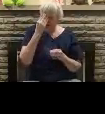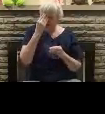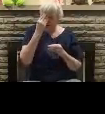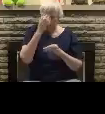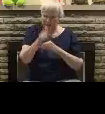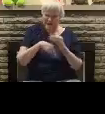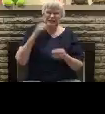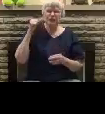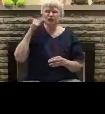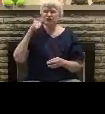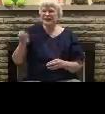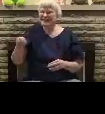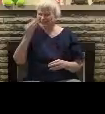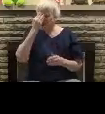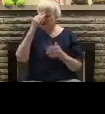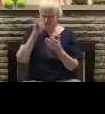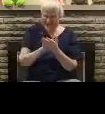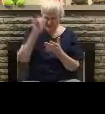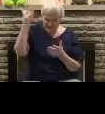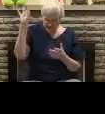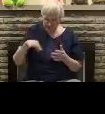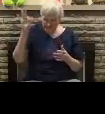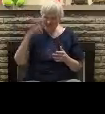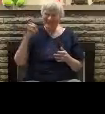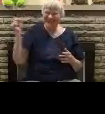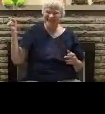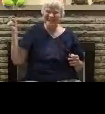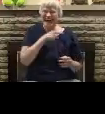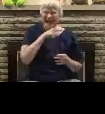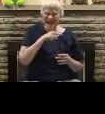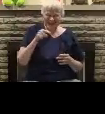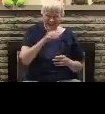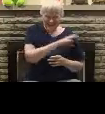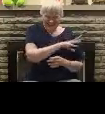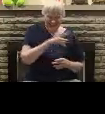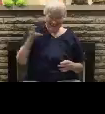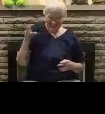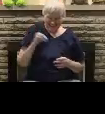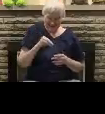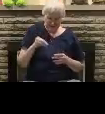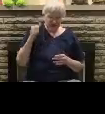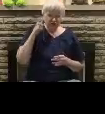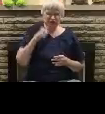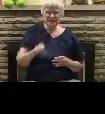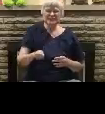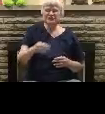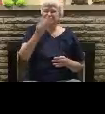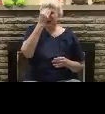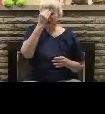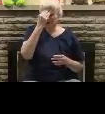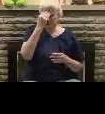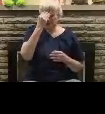what she's preaching is a lie. And we're going to see the account of how she went from knowing what she was